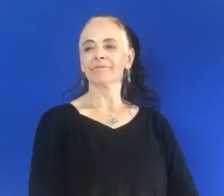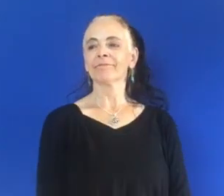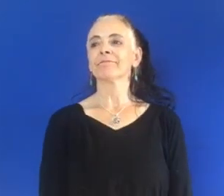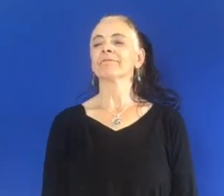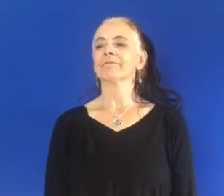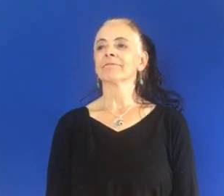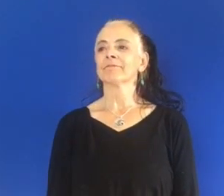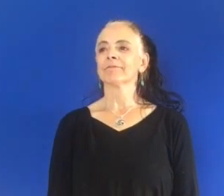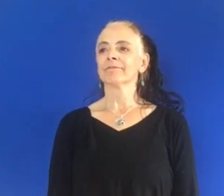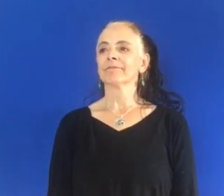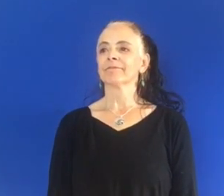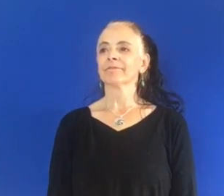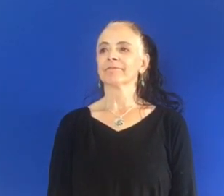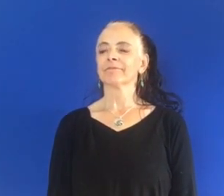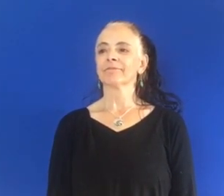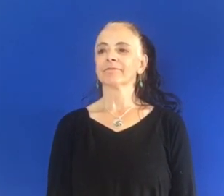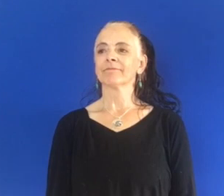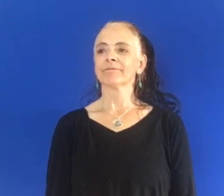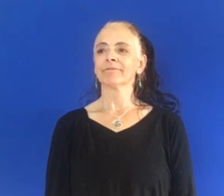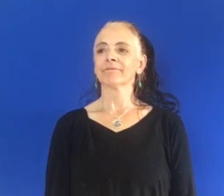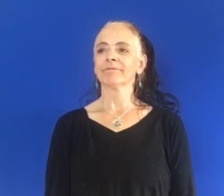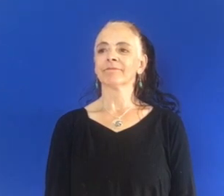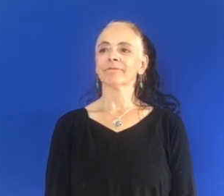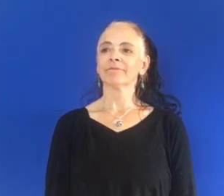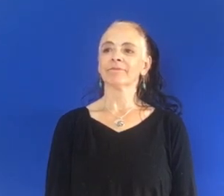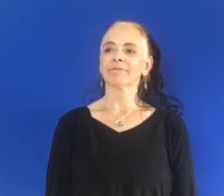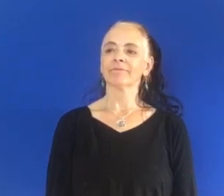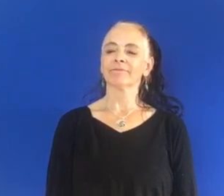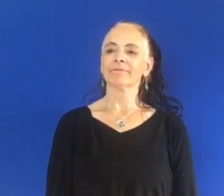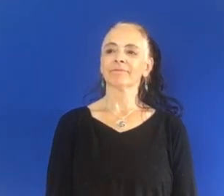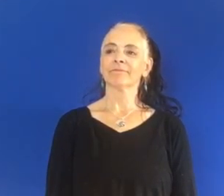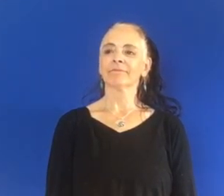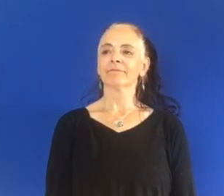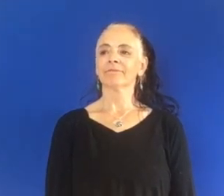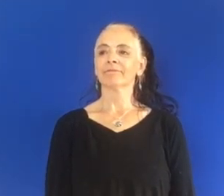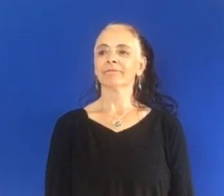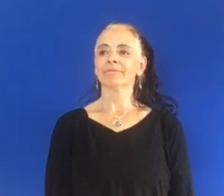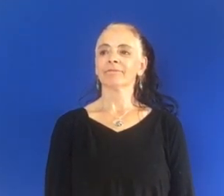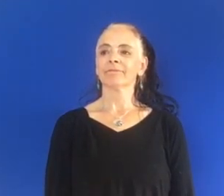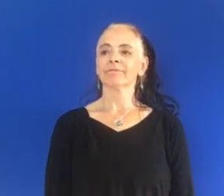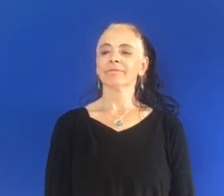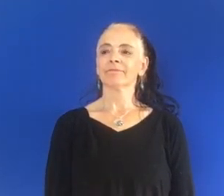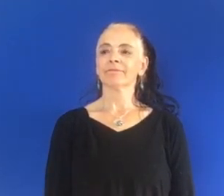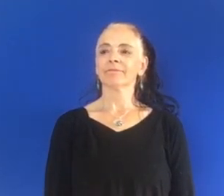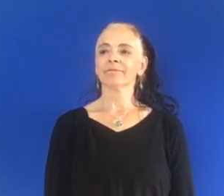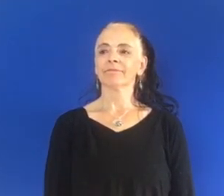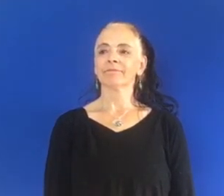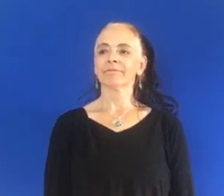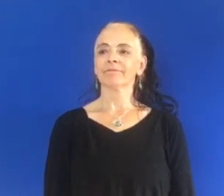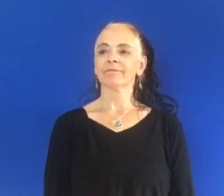legs and arms and go side to the other side. Let's go flat.